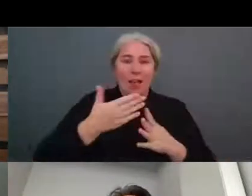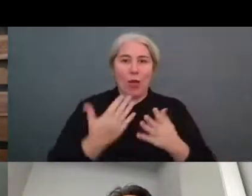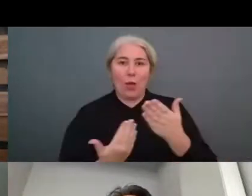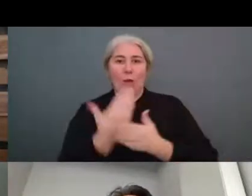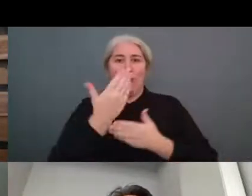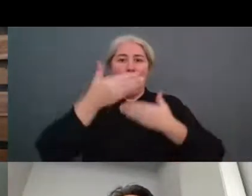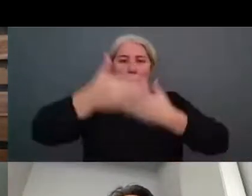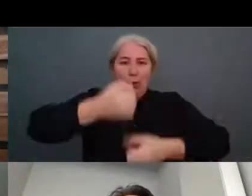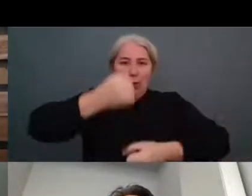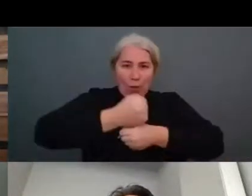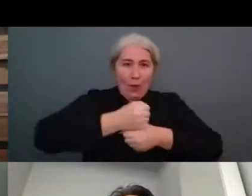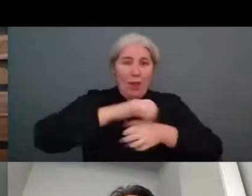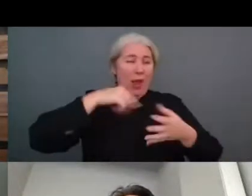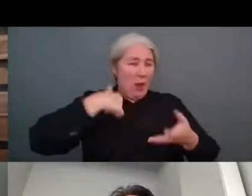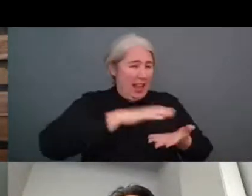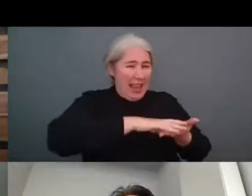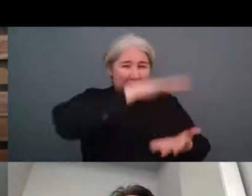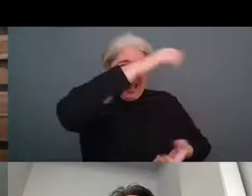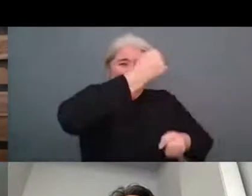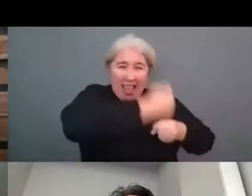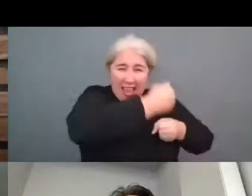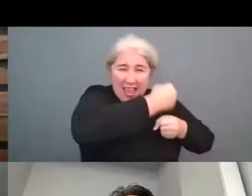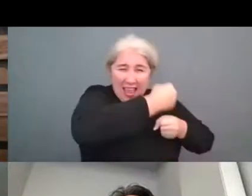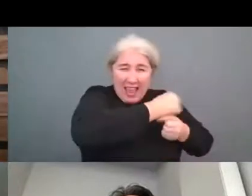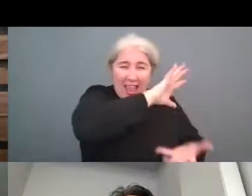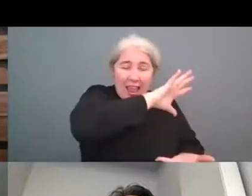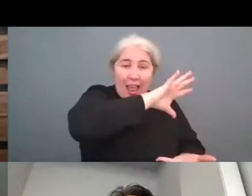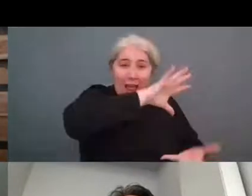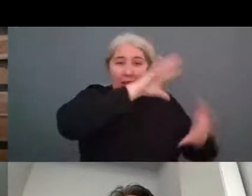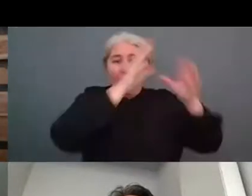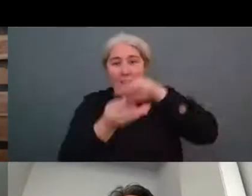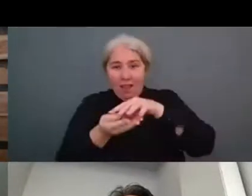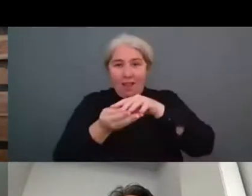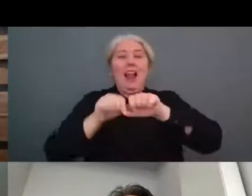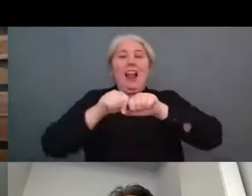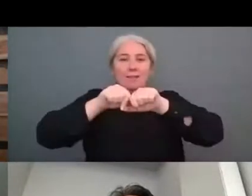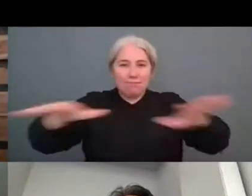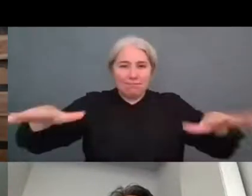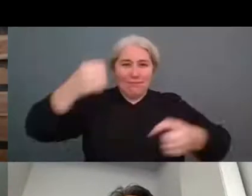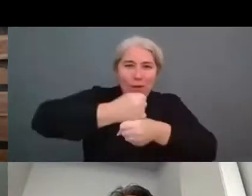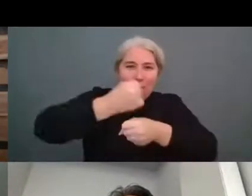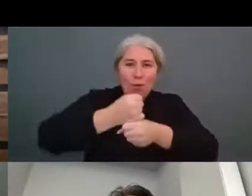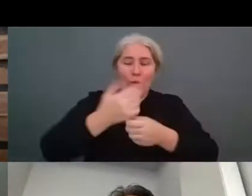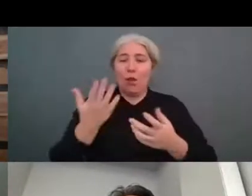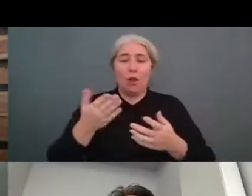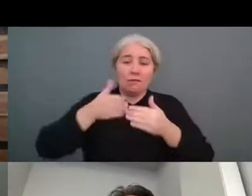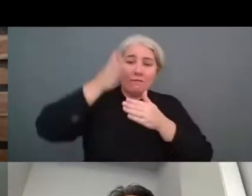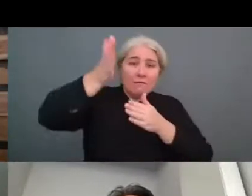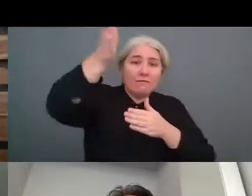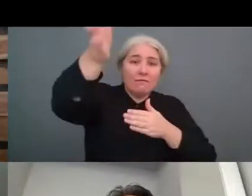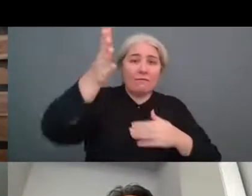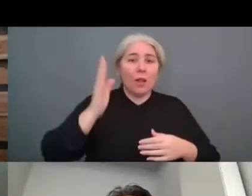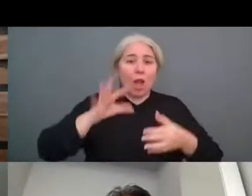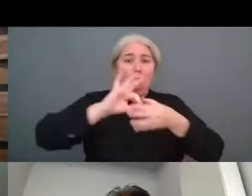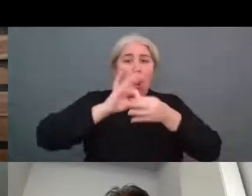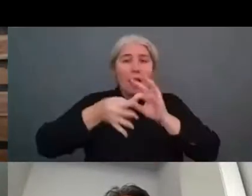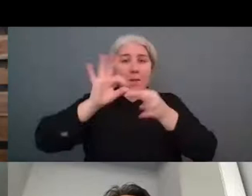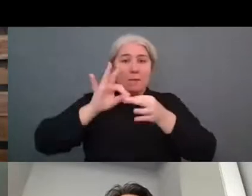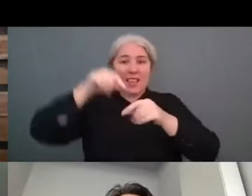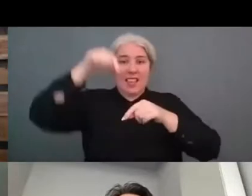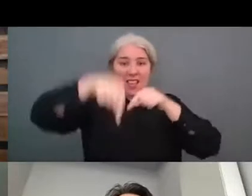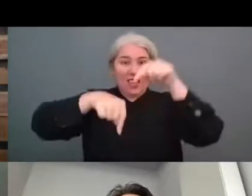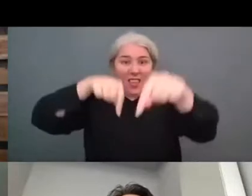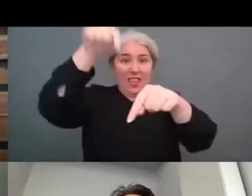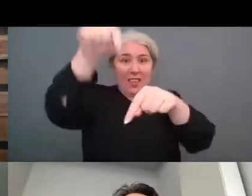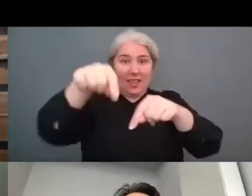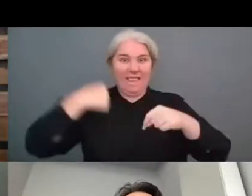implementation working with federations and working with olympic cities um and i think the key was at the beginning there